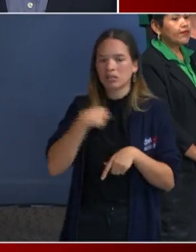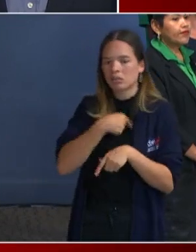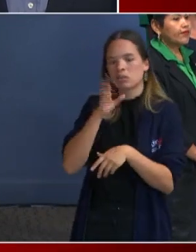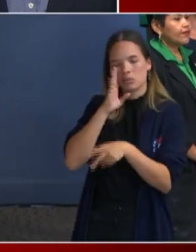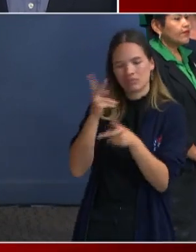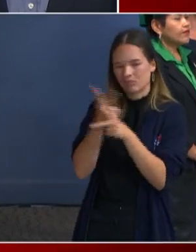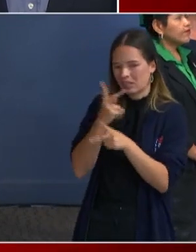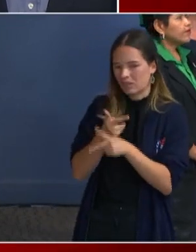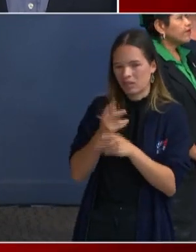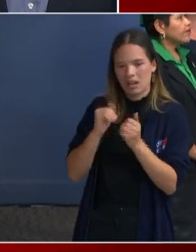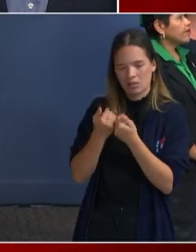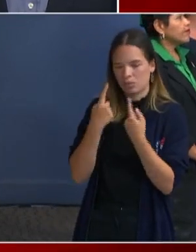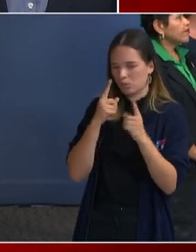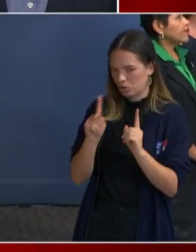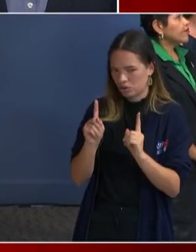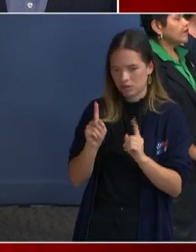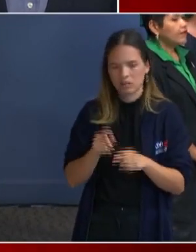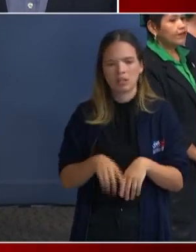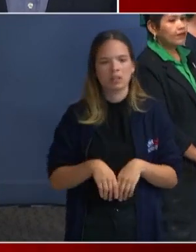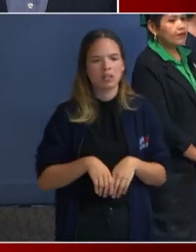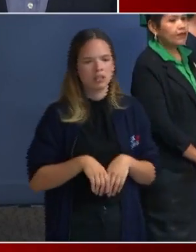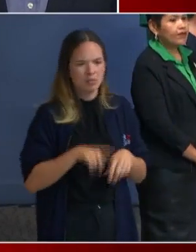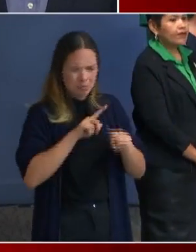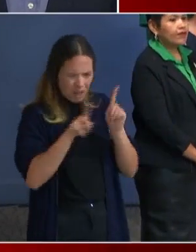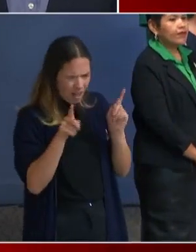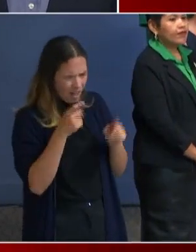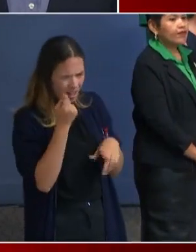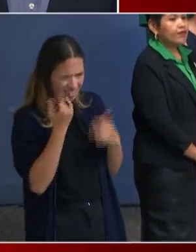working? It's working with the partner organizations.